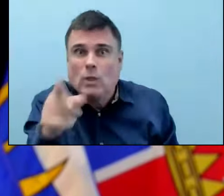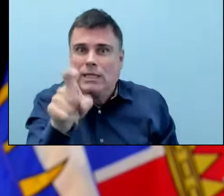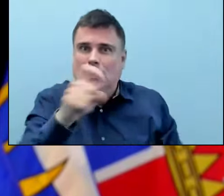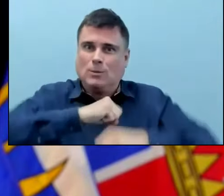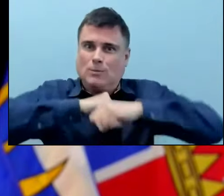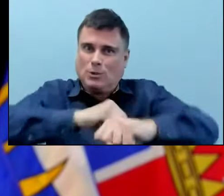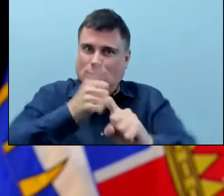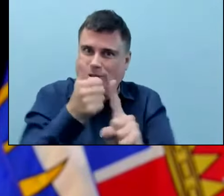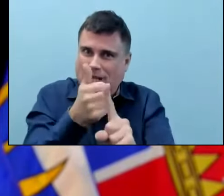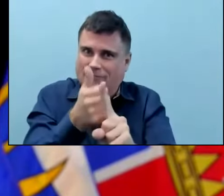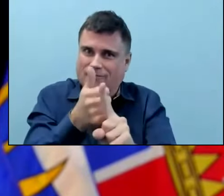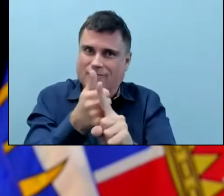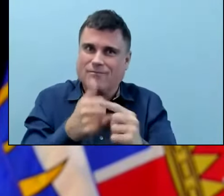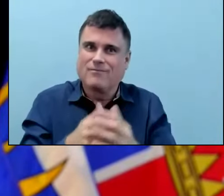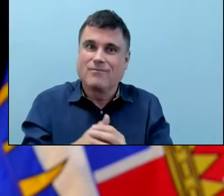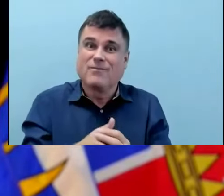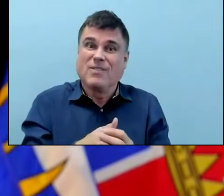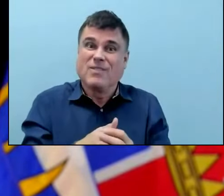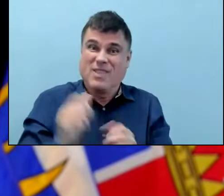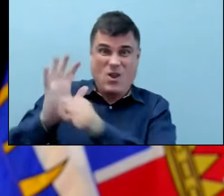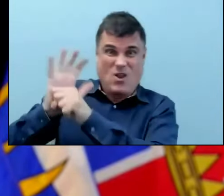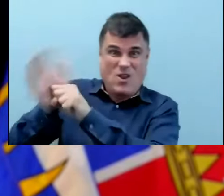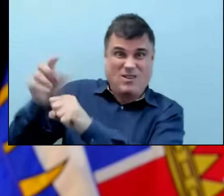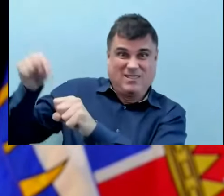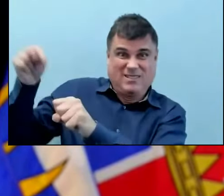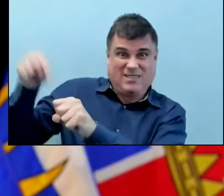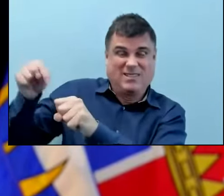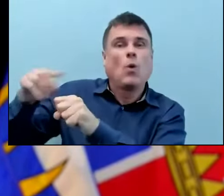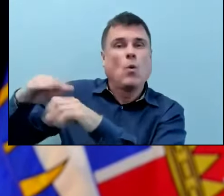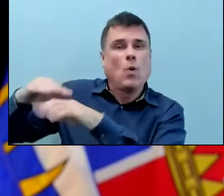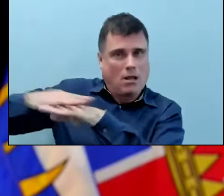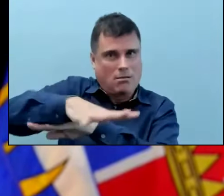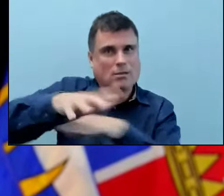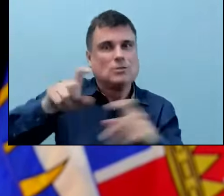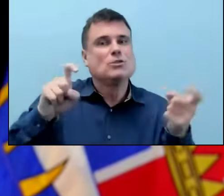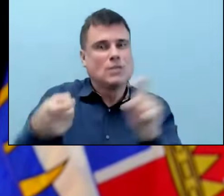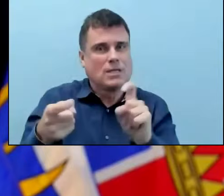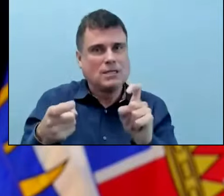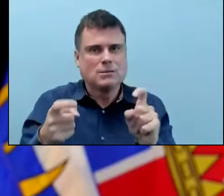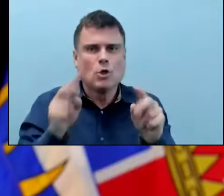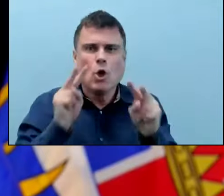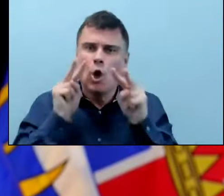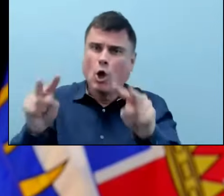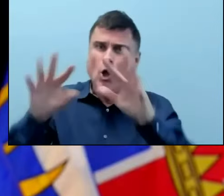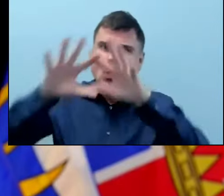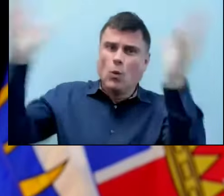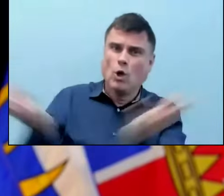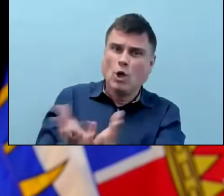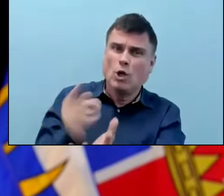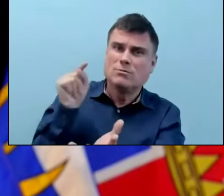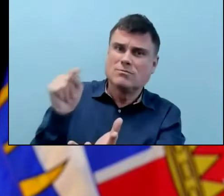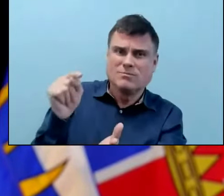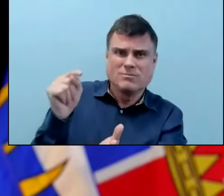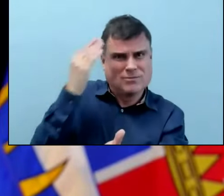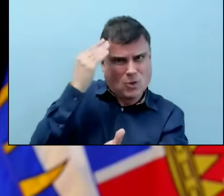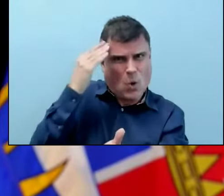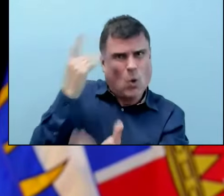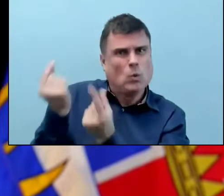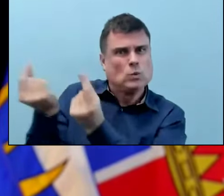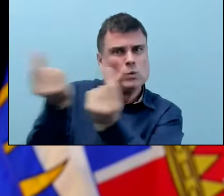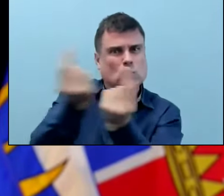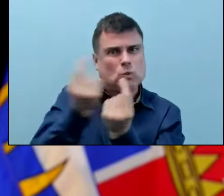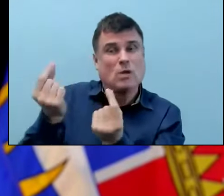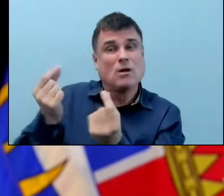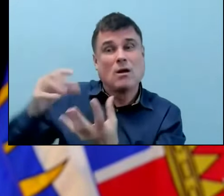And change. We've seen that globally. That this virus will change. And so this is our best way of protecting ourselves